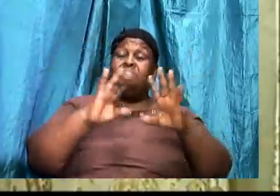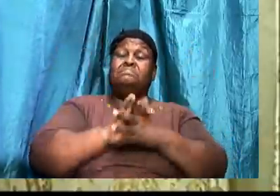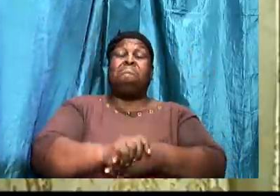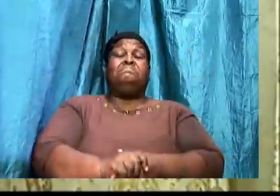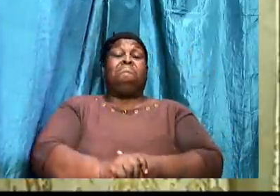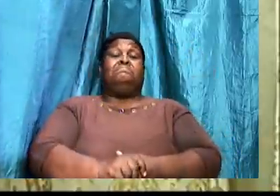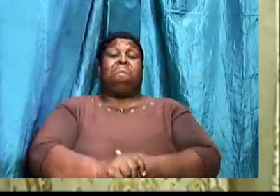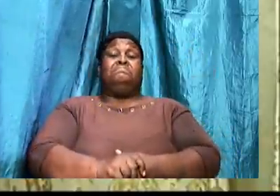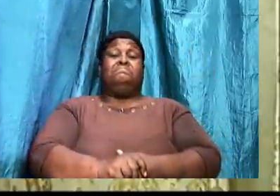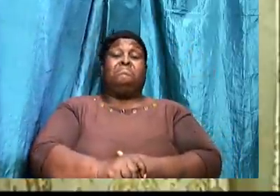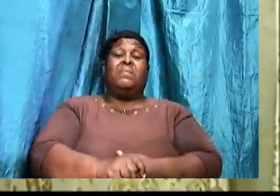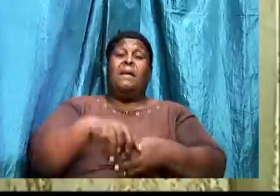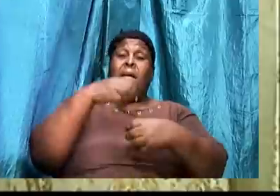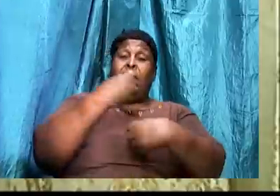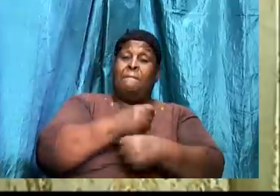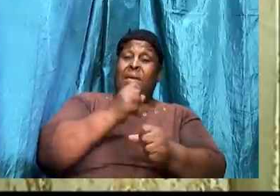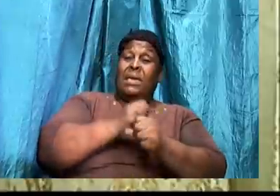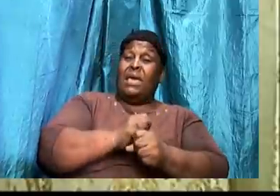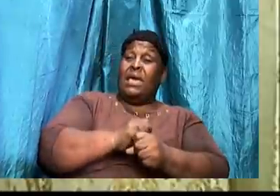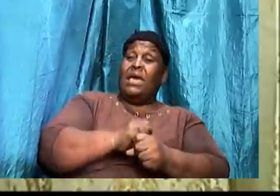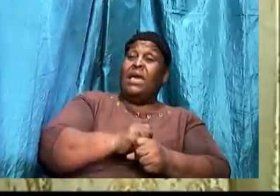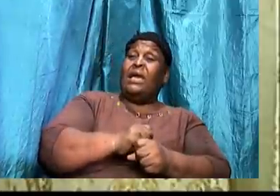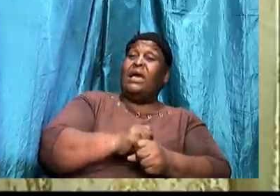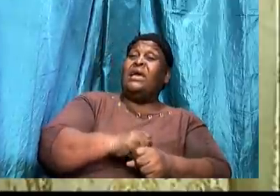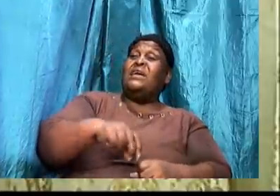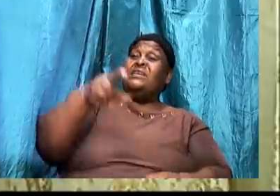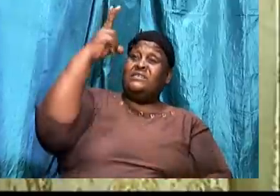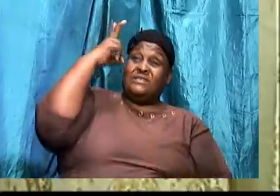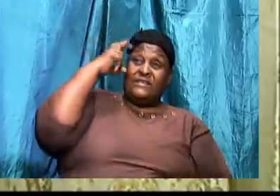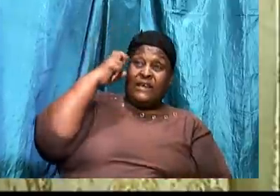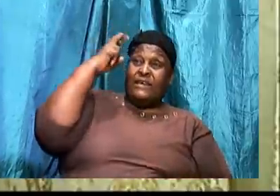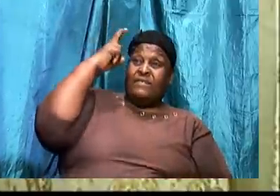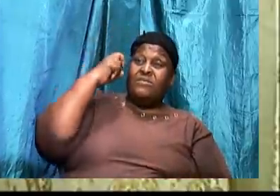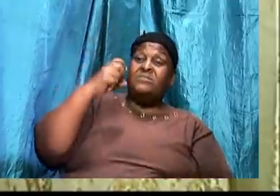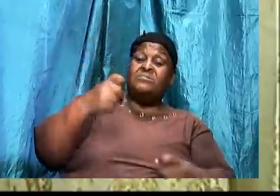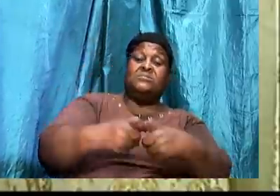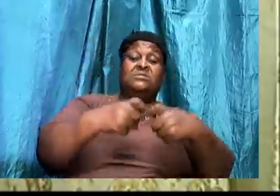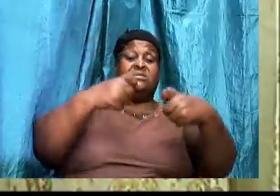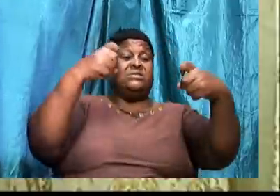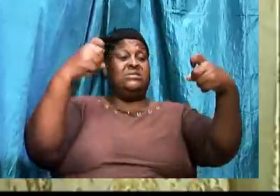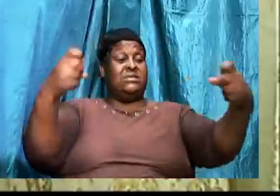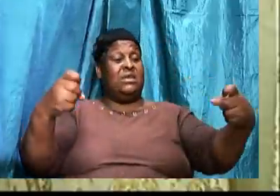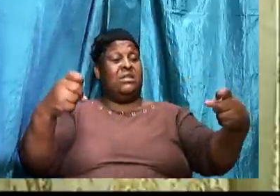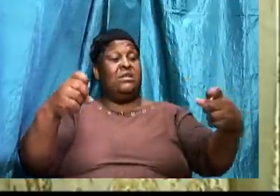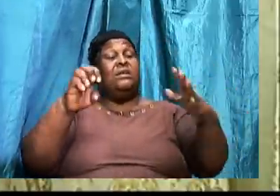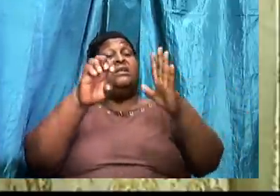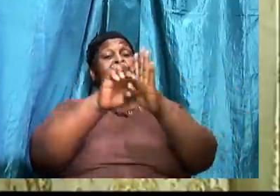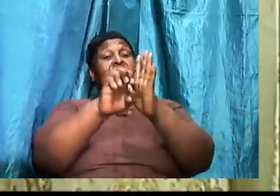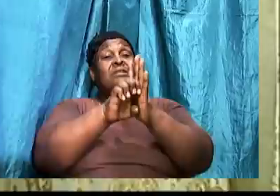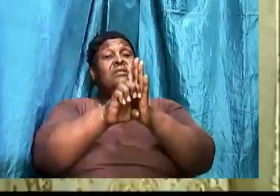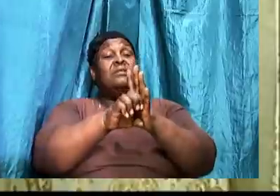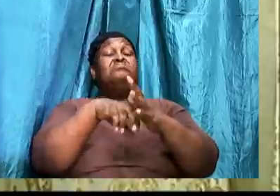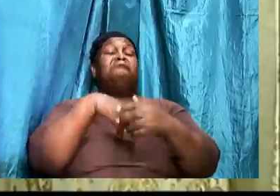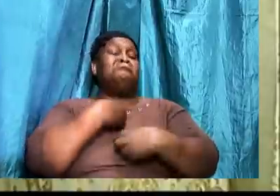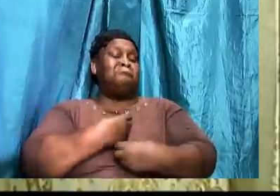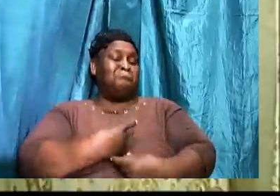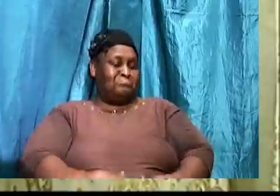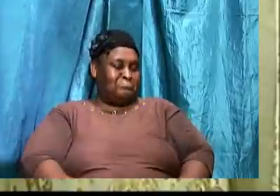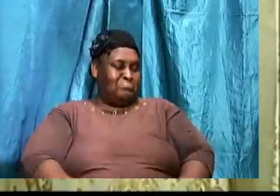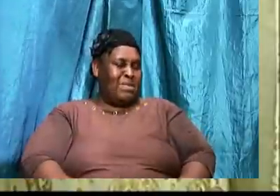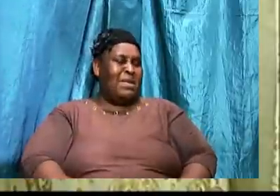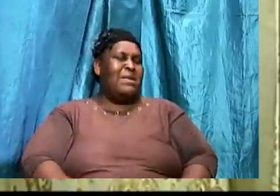It is what caused Lucifer to sin. Some examples are. Desiring to get